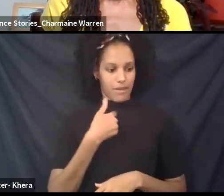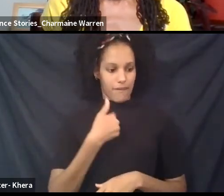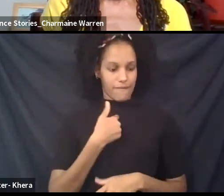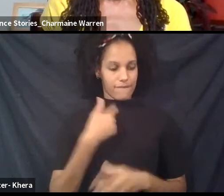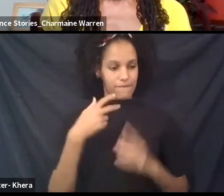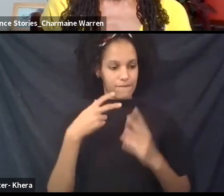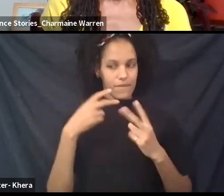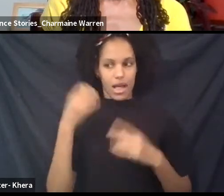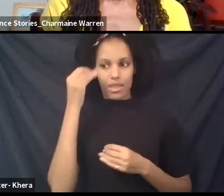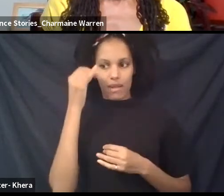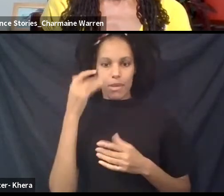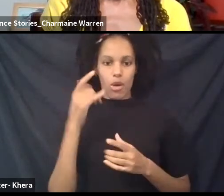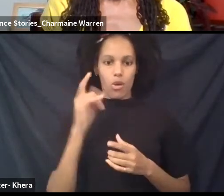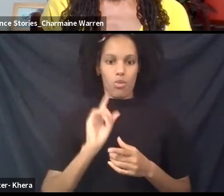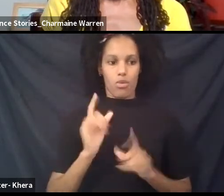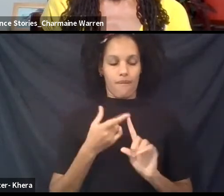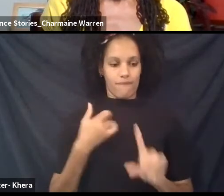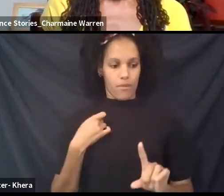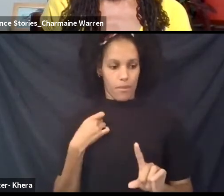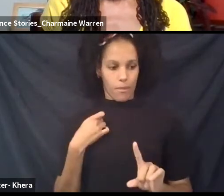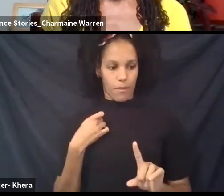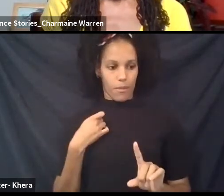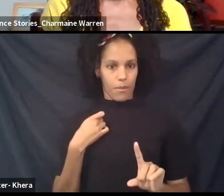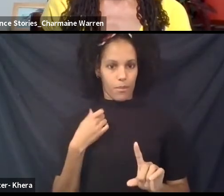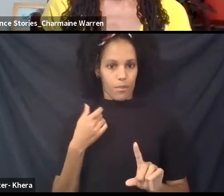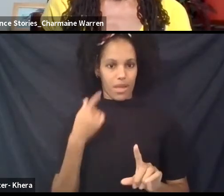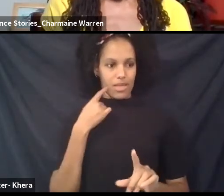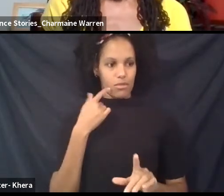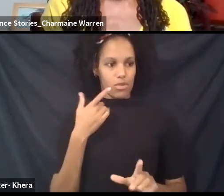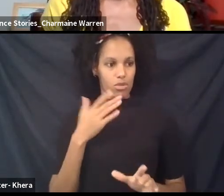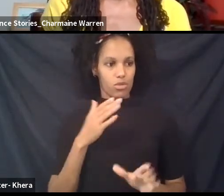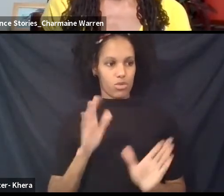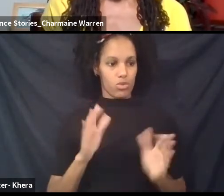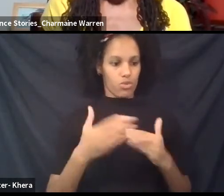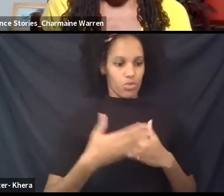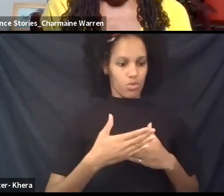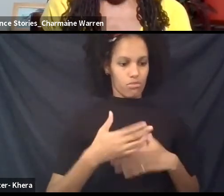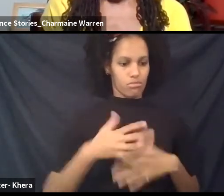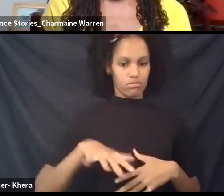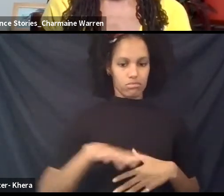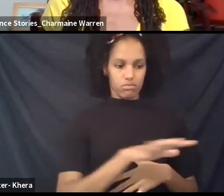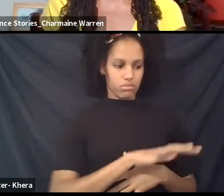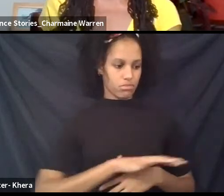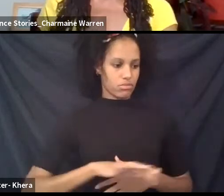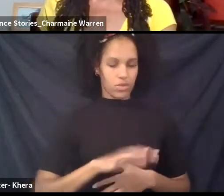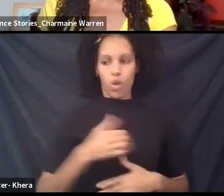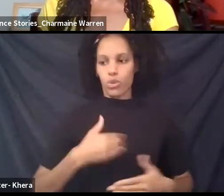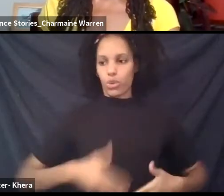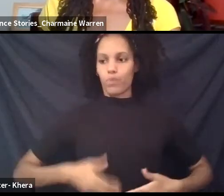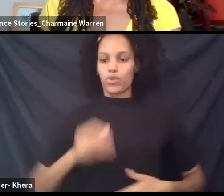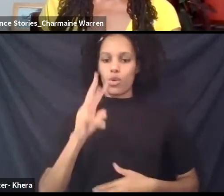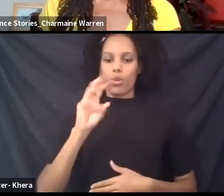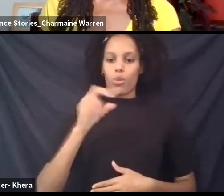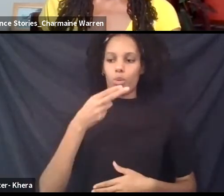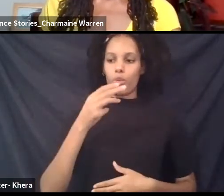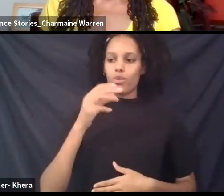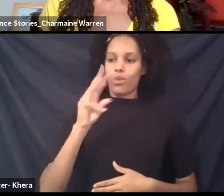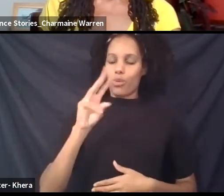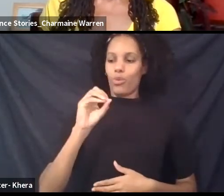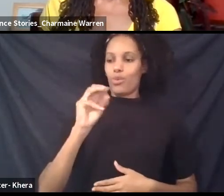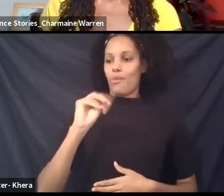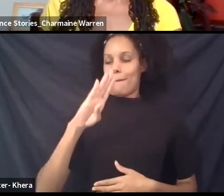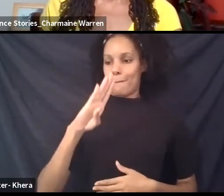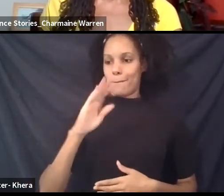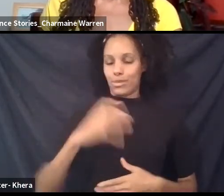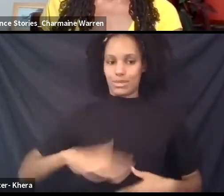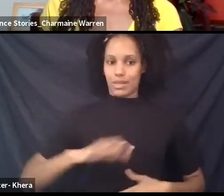to my mind, which was womb, right? Womb space. And so when I think about womb space, that opens up these, these, these,